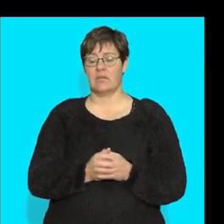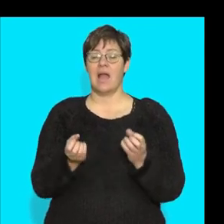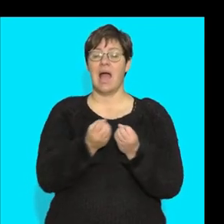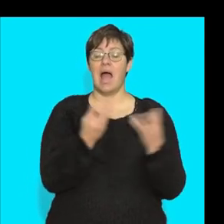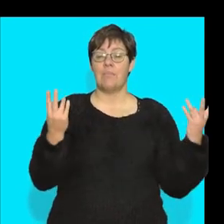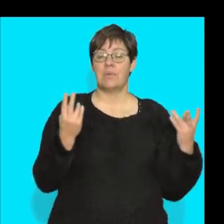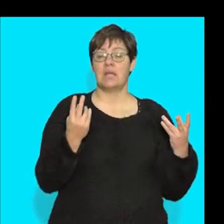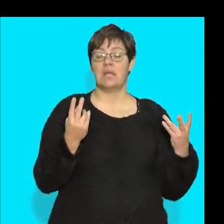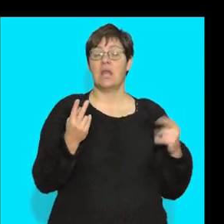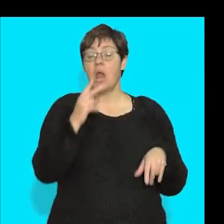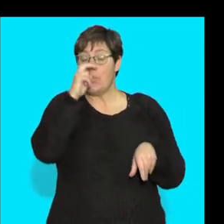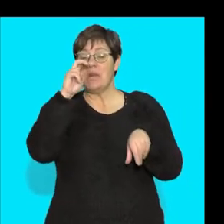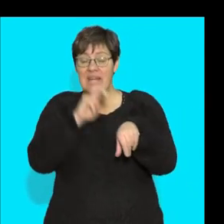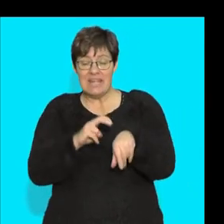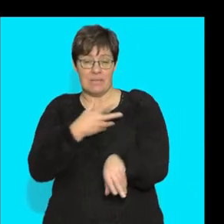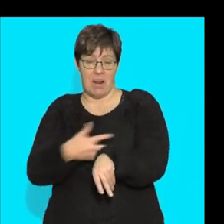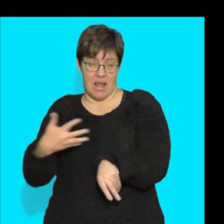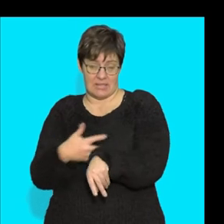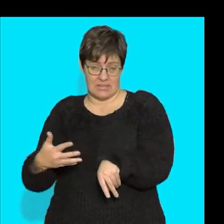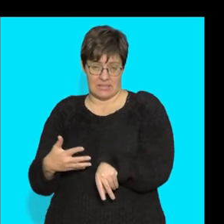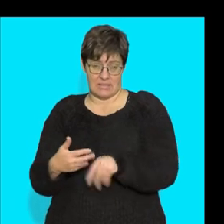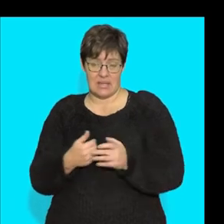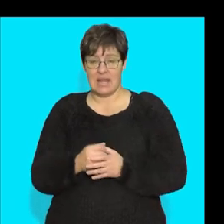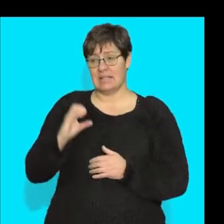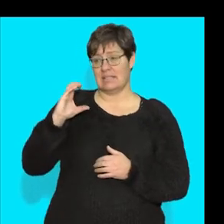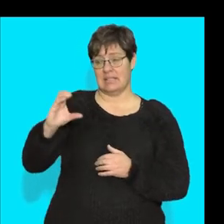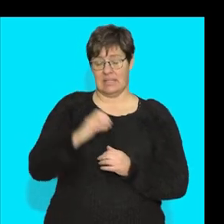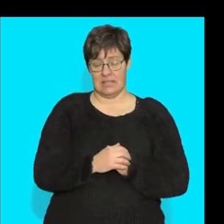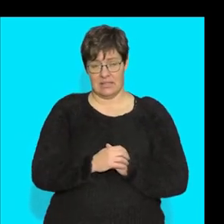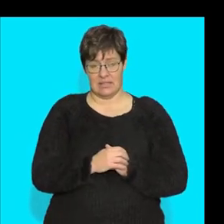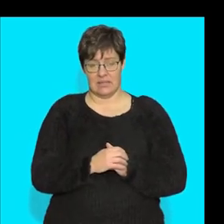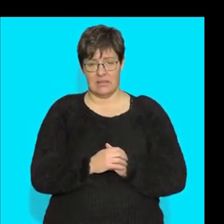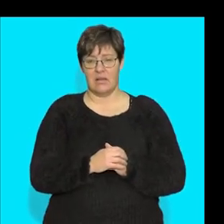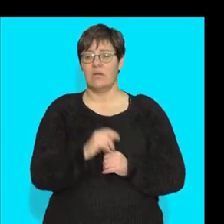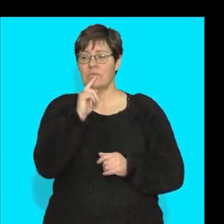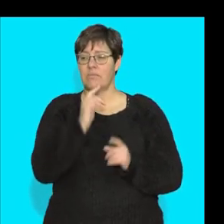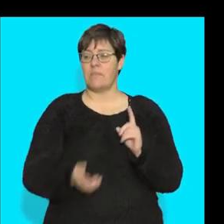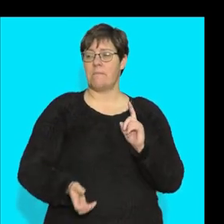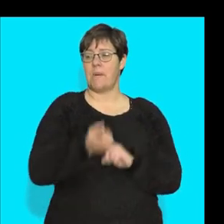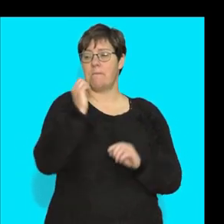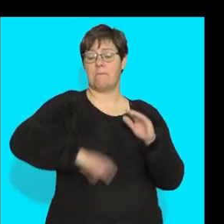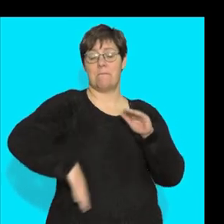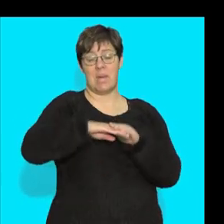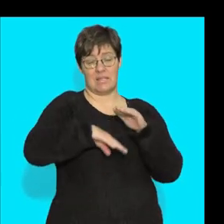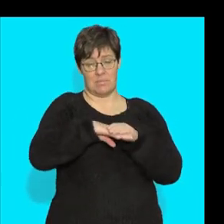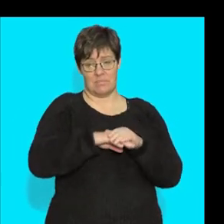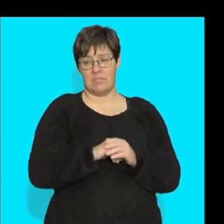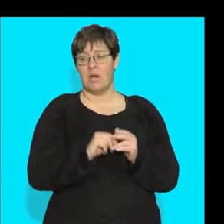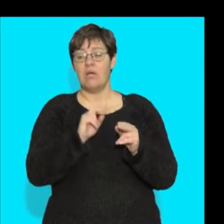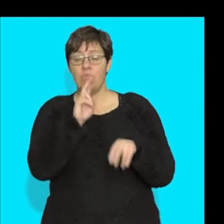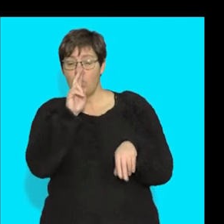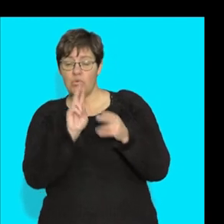units are needed in blood blank C to reach the maximum units